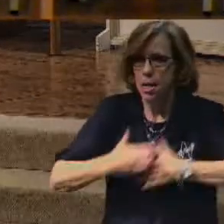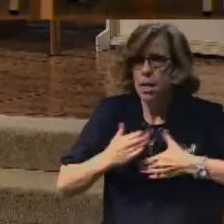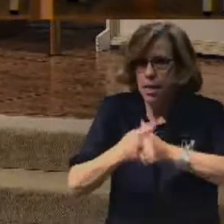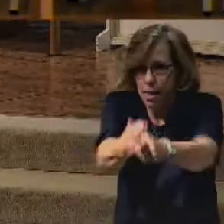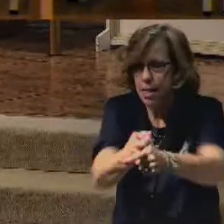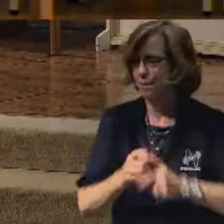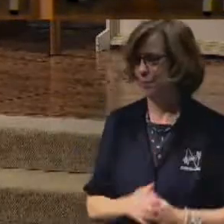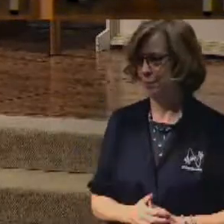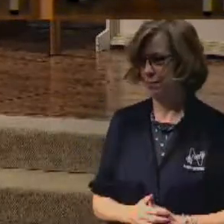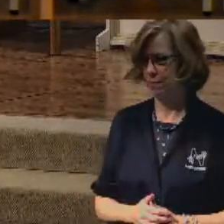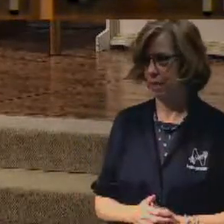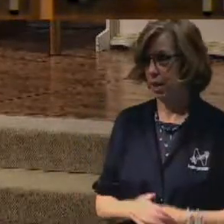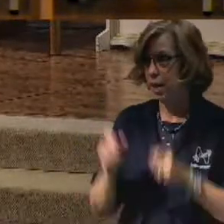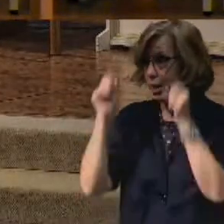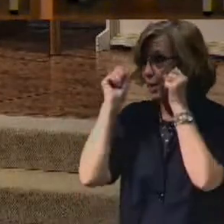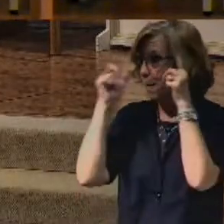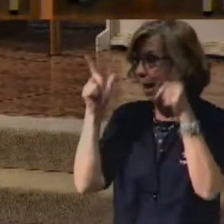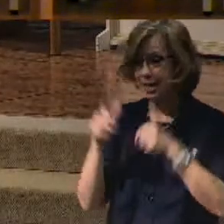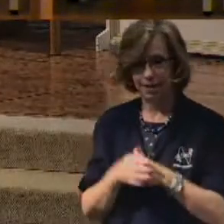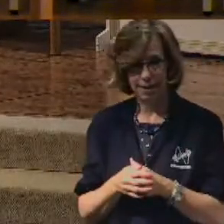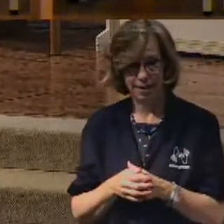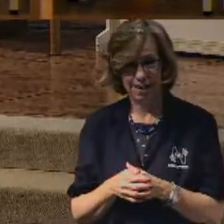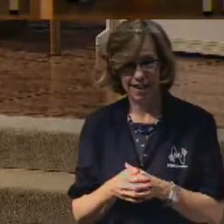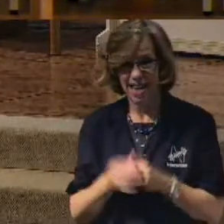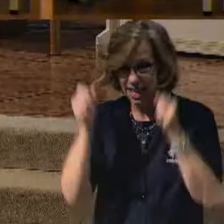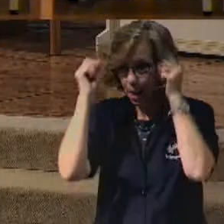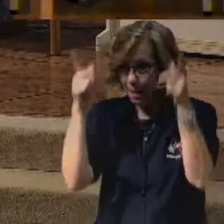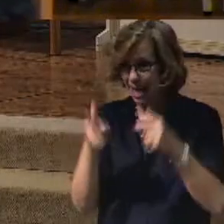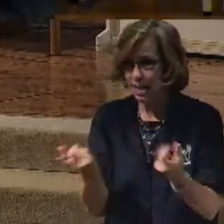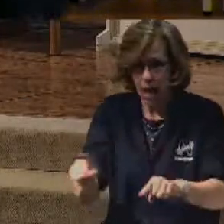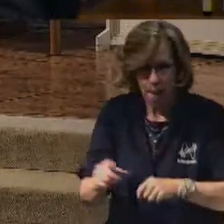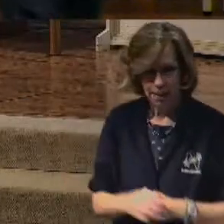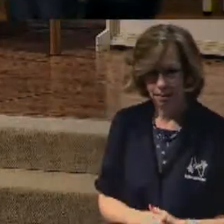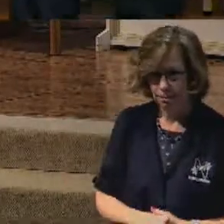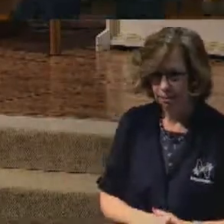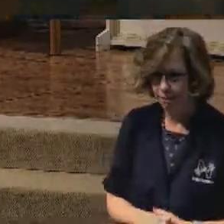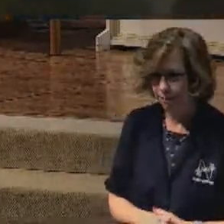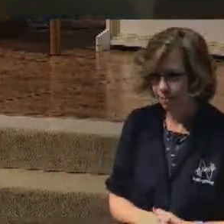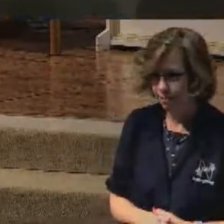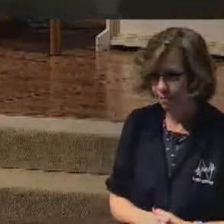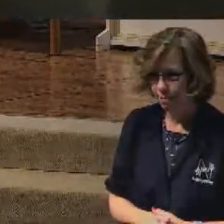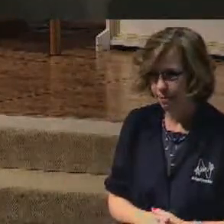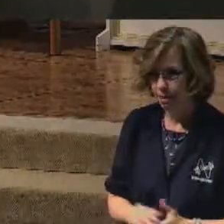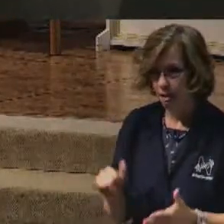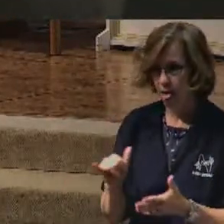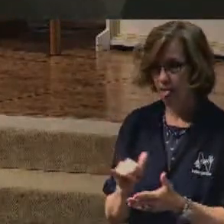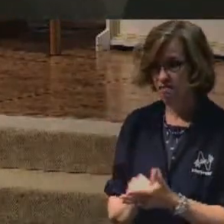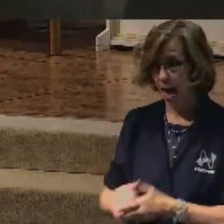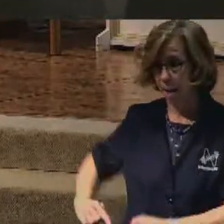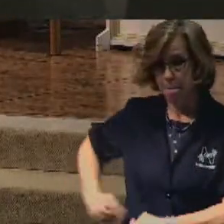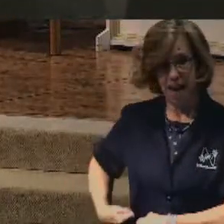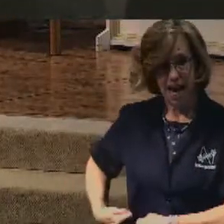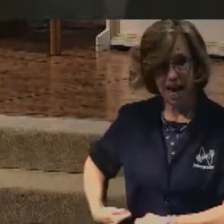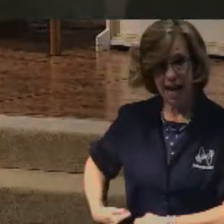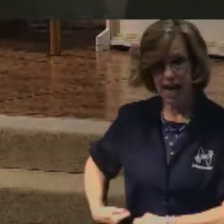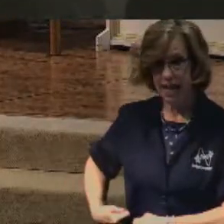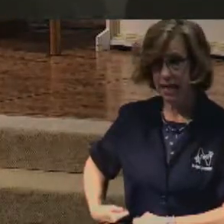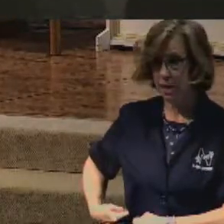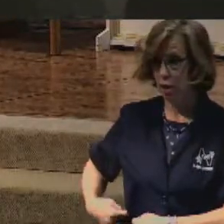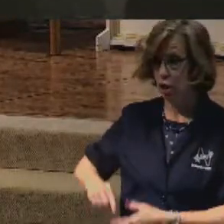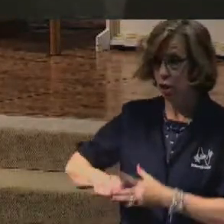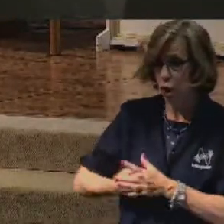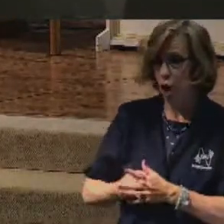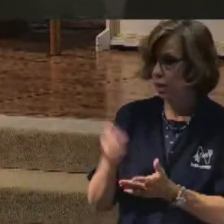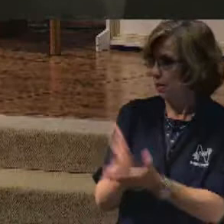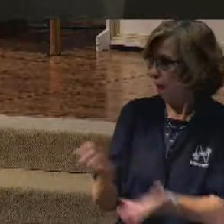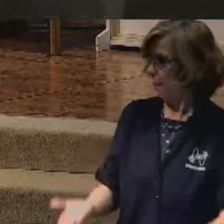And it's amazing. Brother David, it's amazing what happened. That pain went away eventually. While I